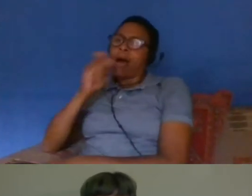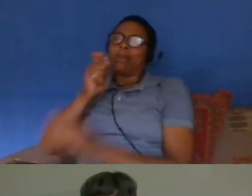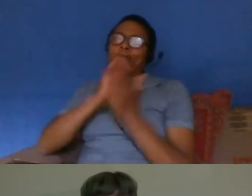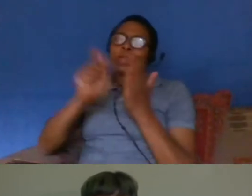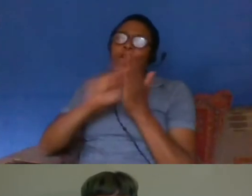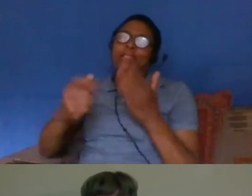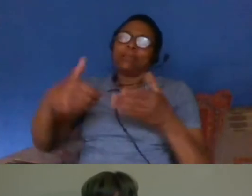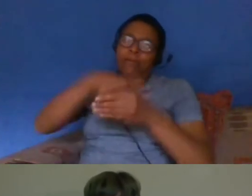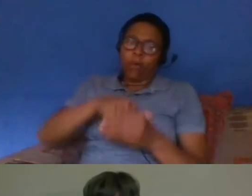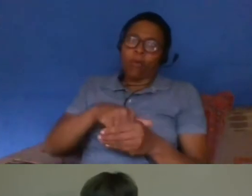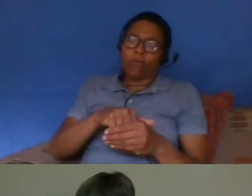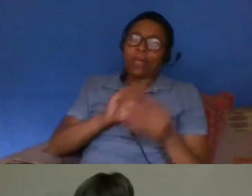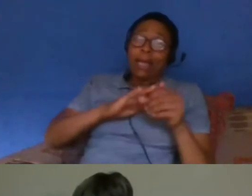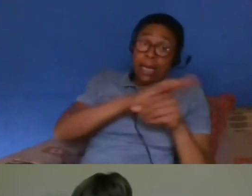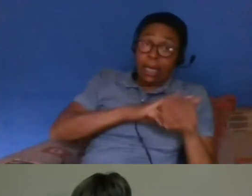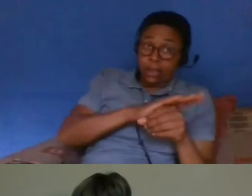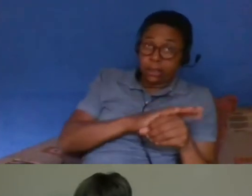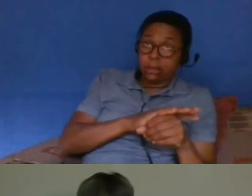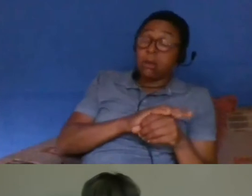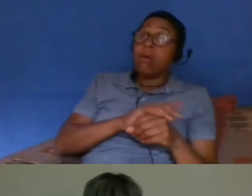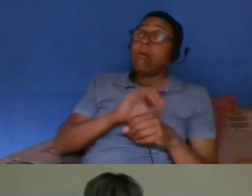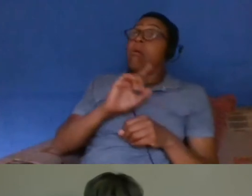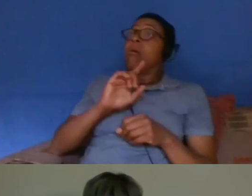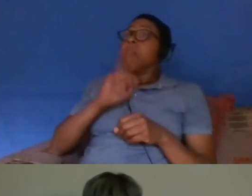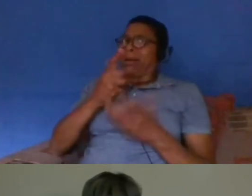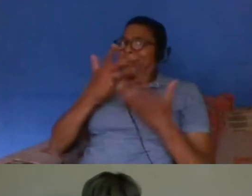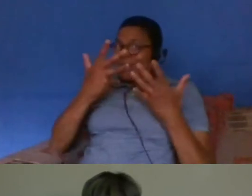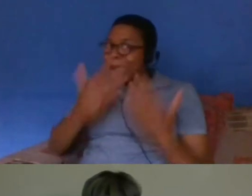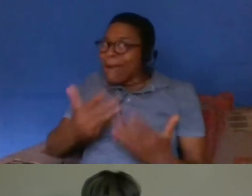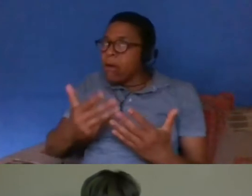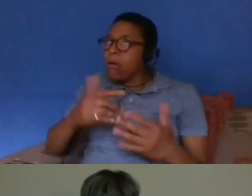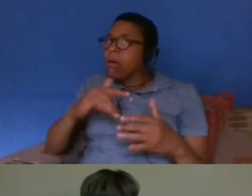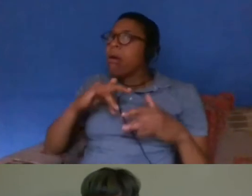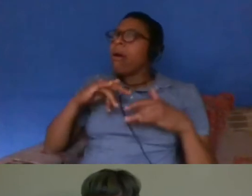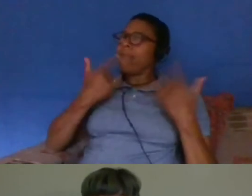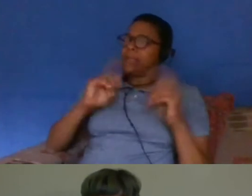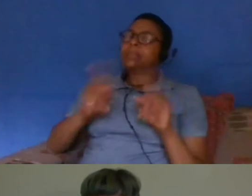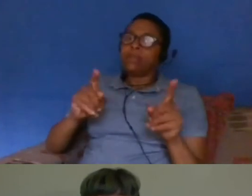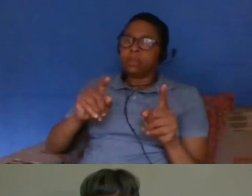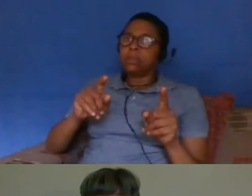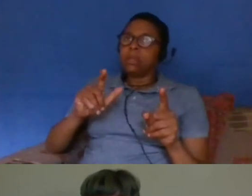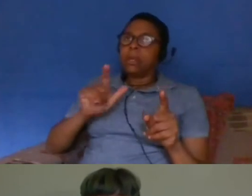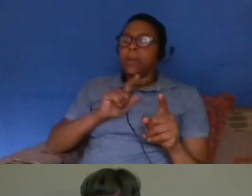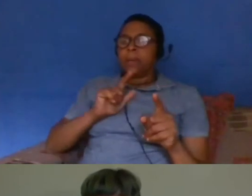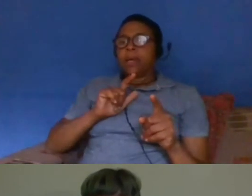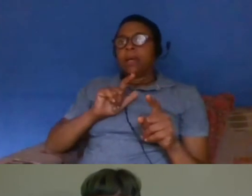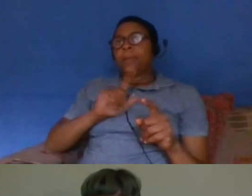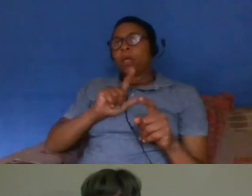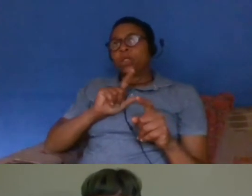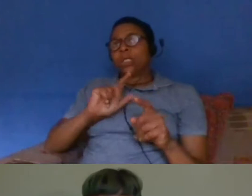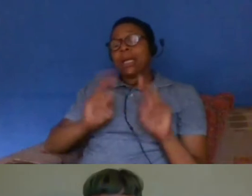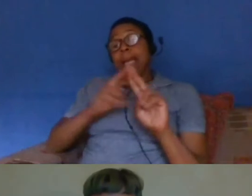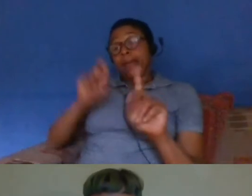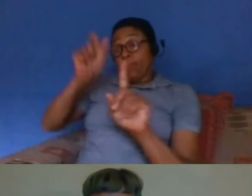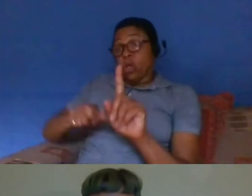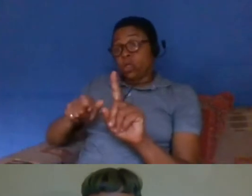potential harm that might do to one of my clients or or something like that public exposure can be a really two-edged sword and putting